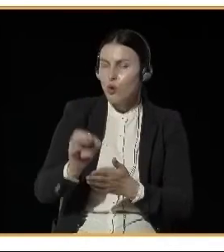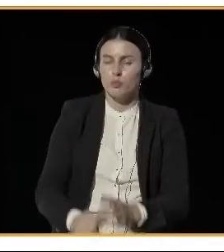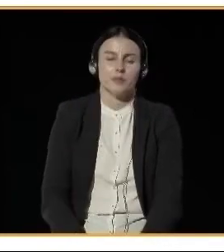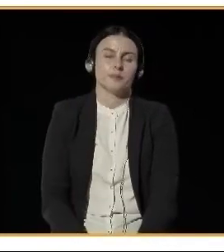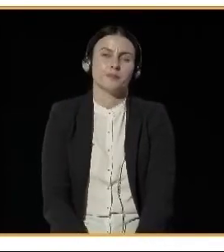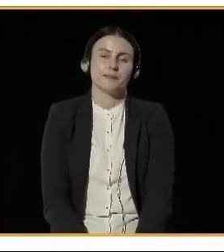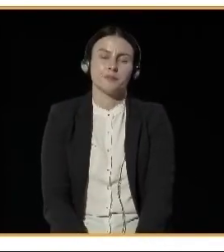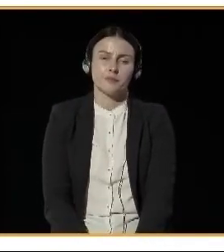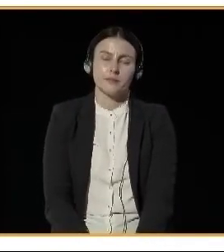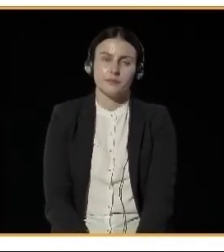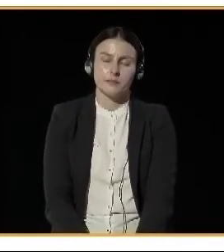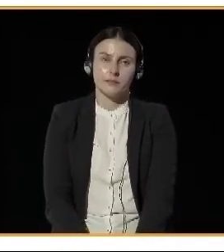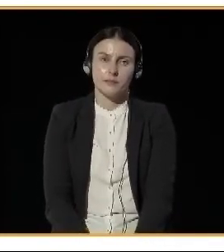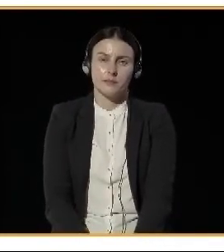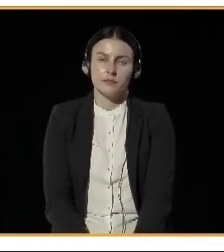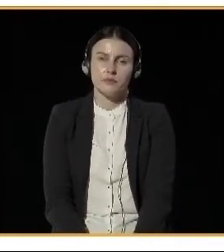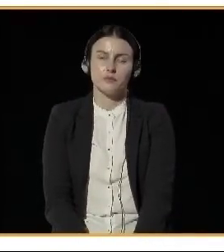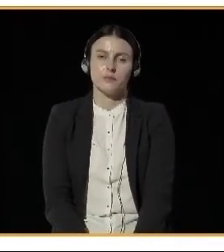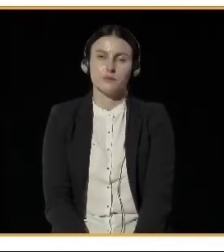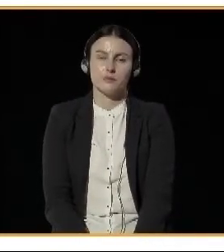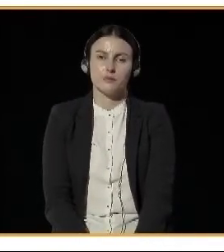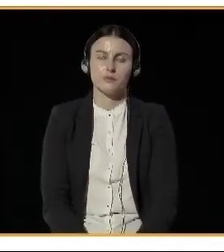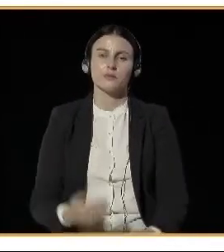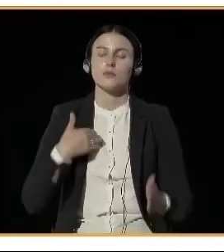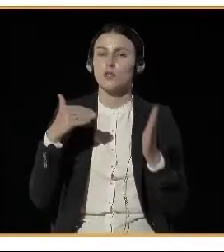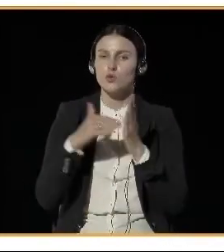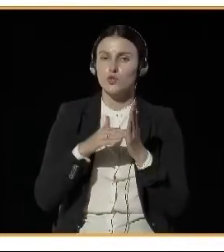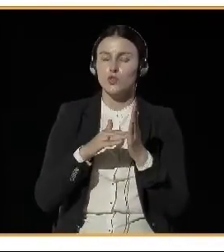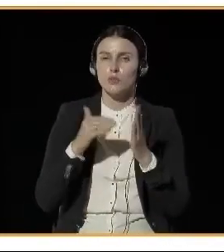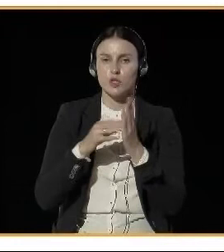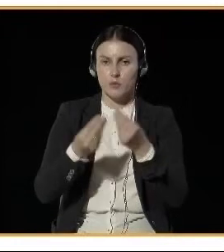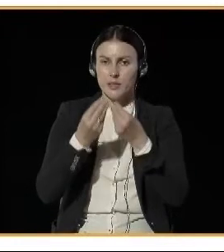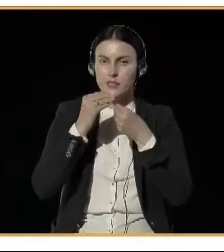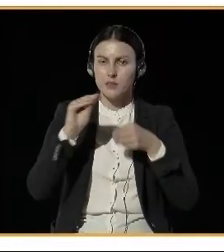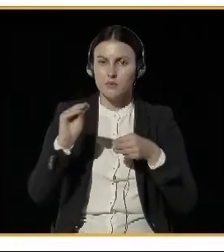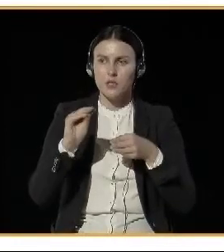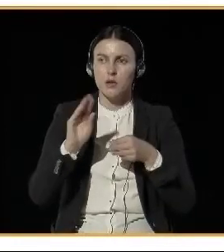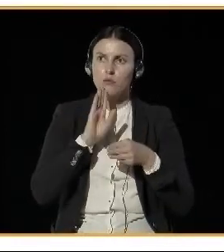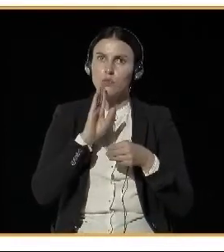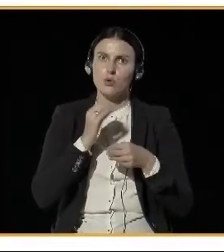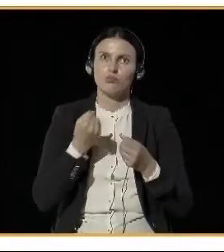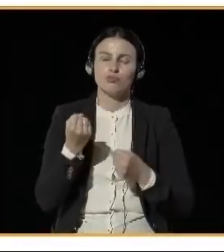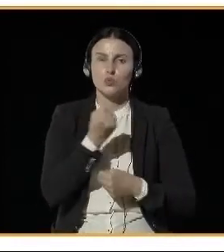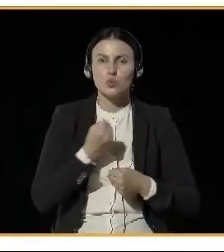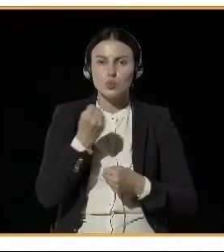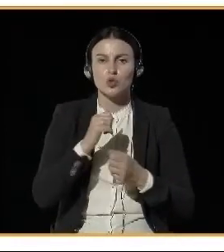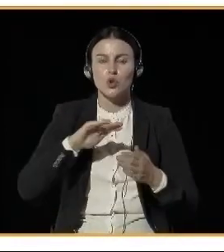energy from renewables to 40%. Not just we will rise the